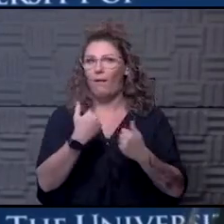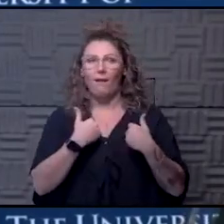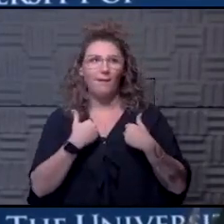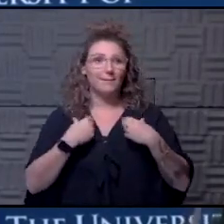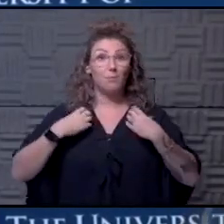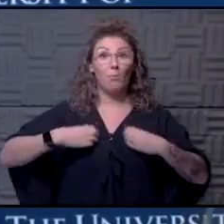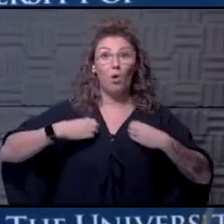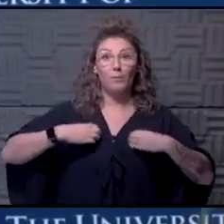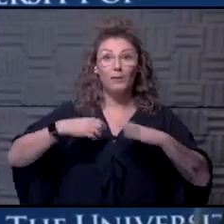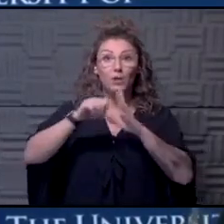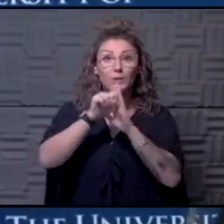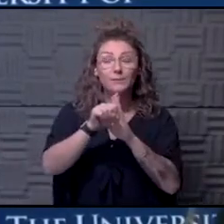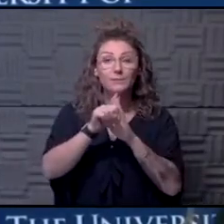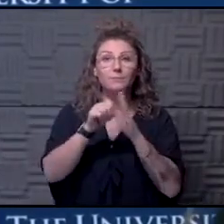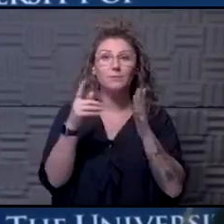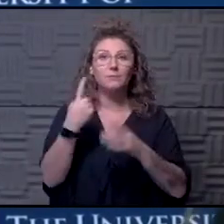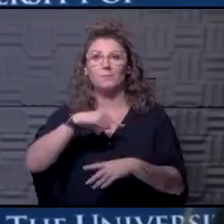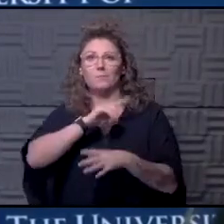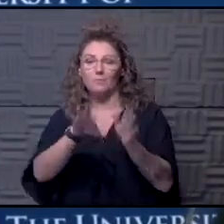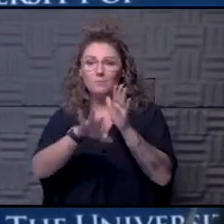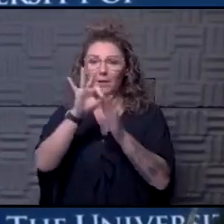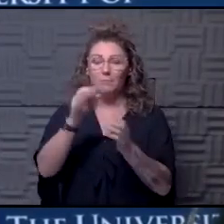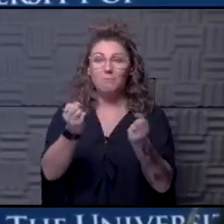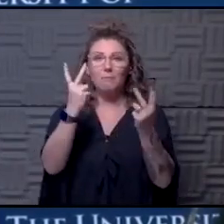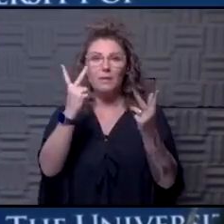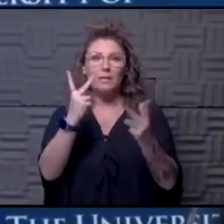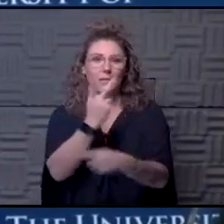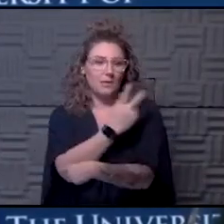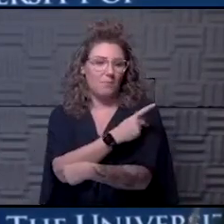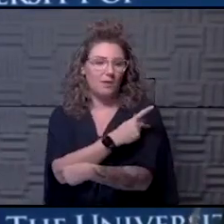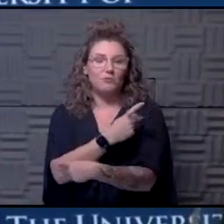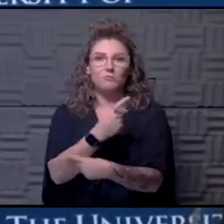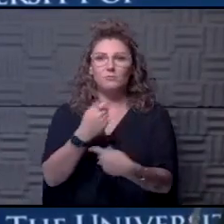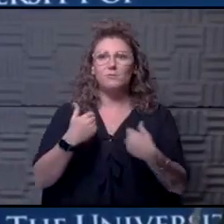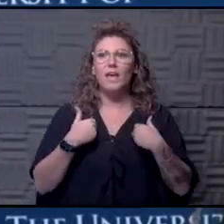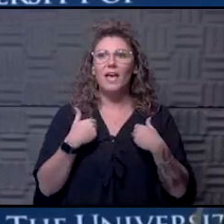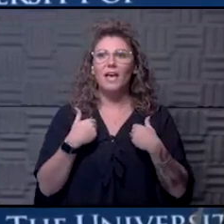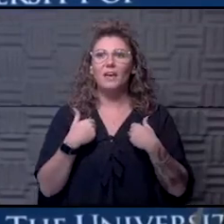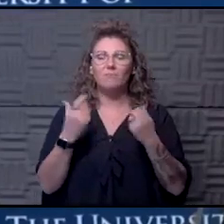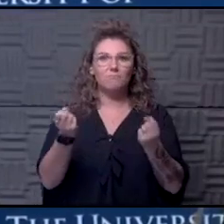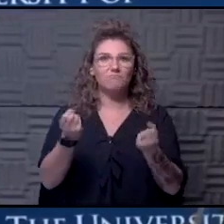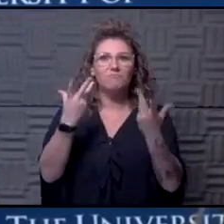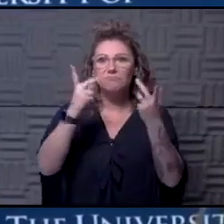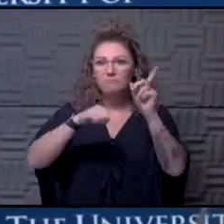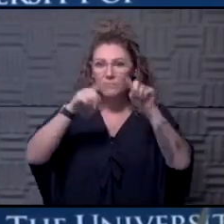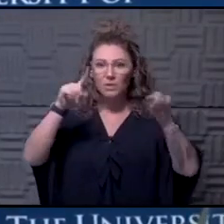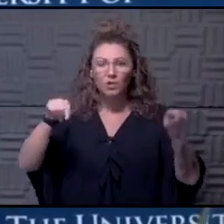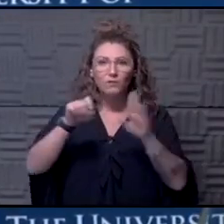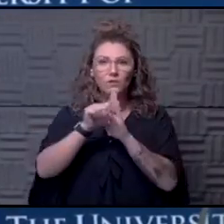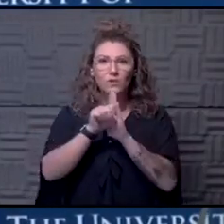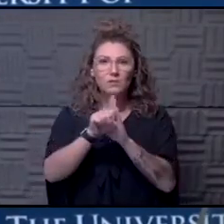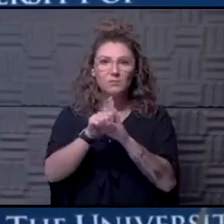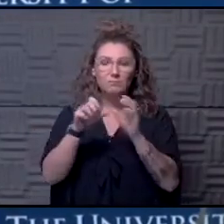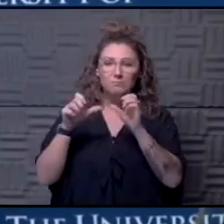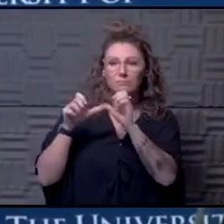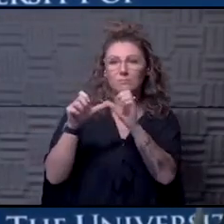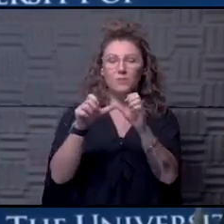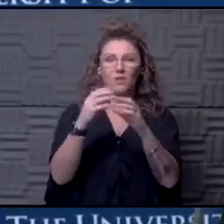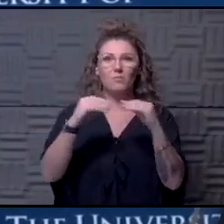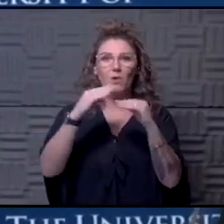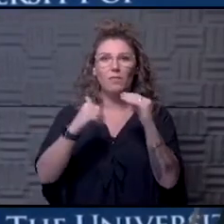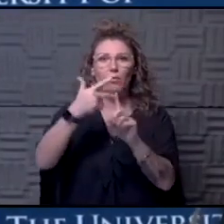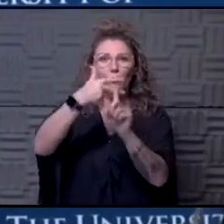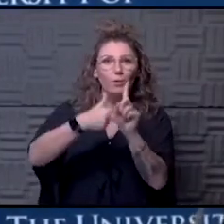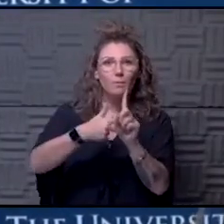necessarily. We're finding a lot of patients have just kind of a multitude of symptoms that are persisting beyond three months,